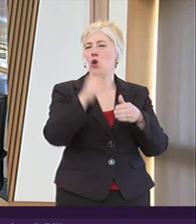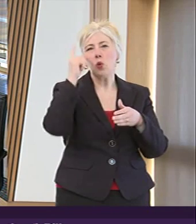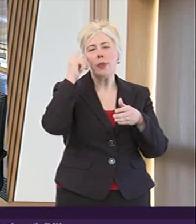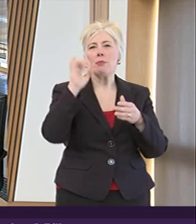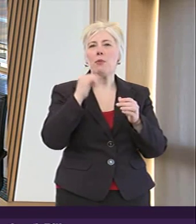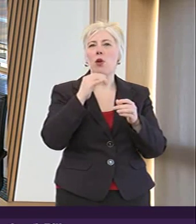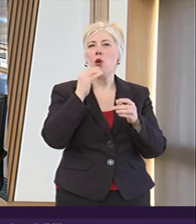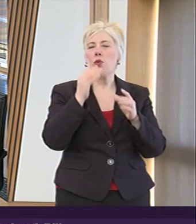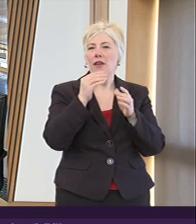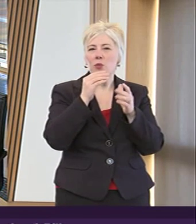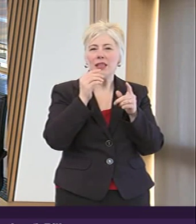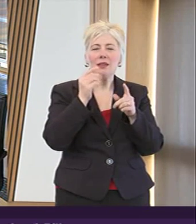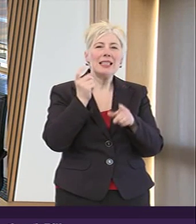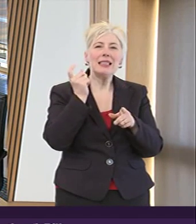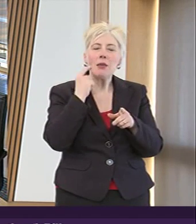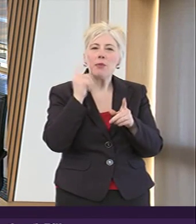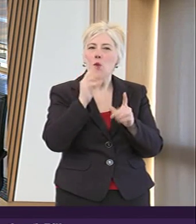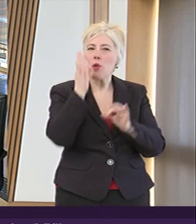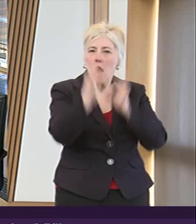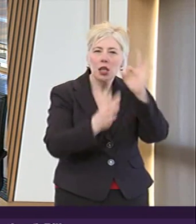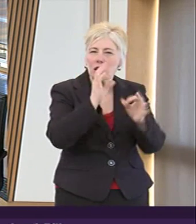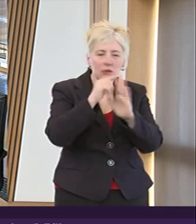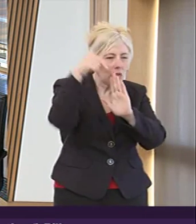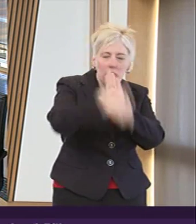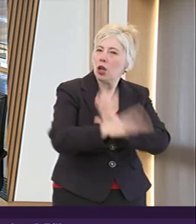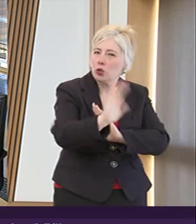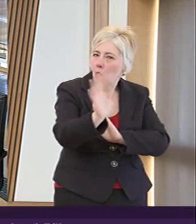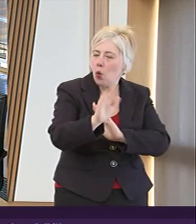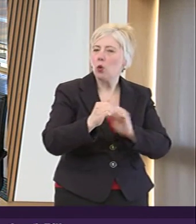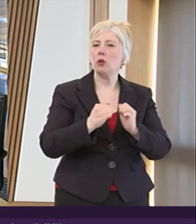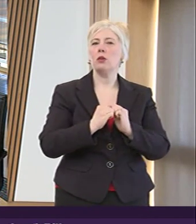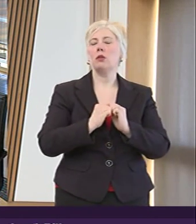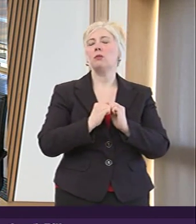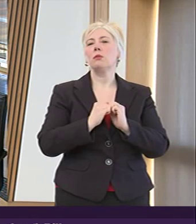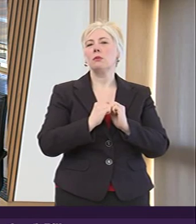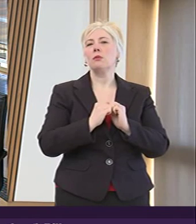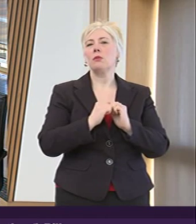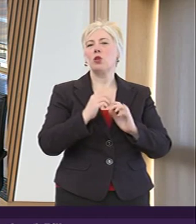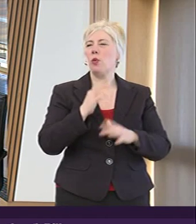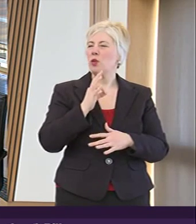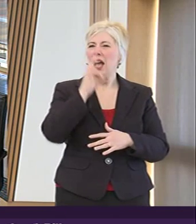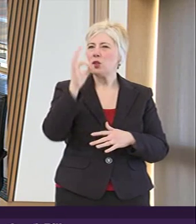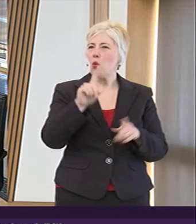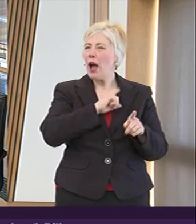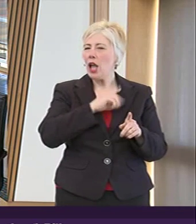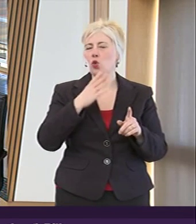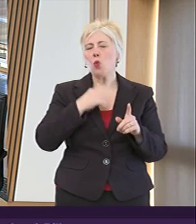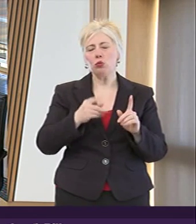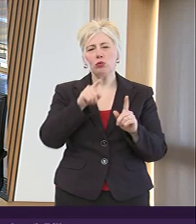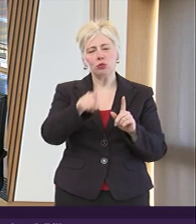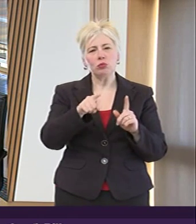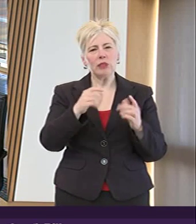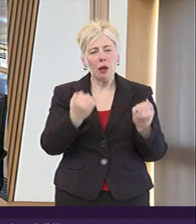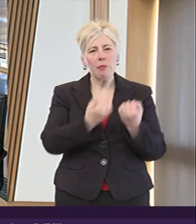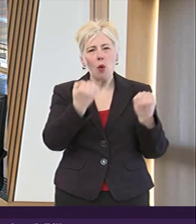what we ask for an explanation by not asking what the why the power is being taken but